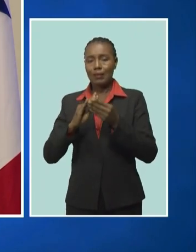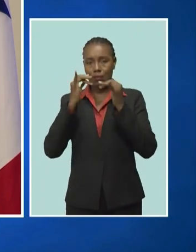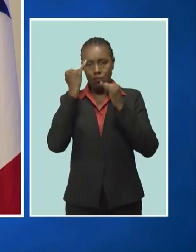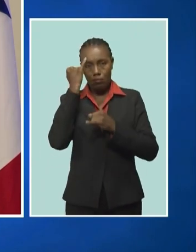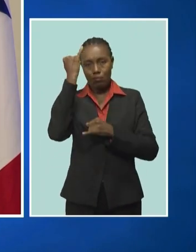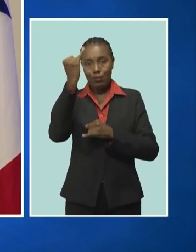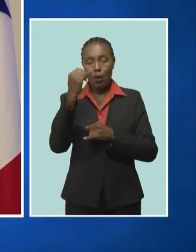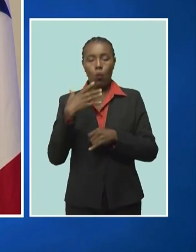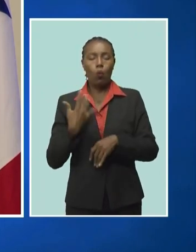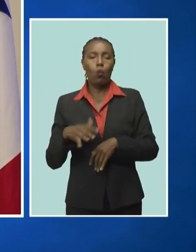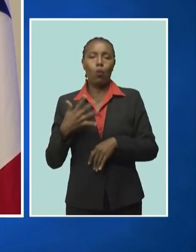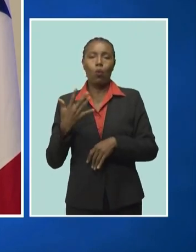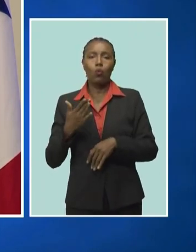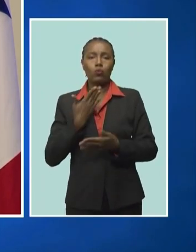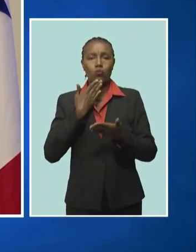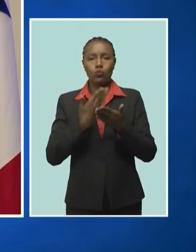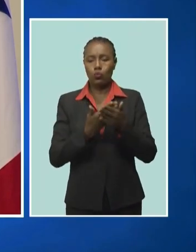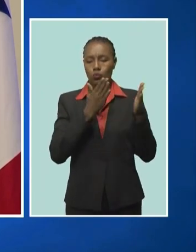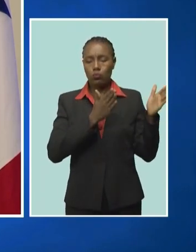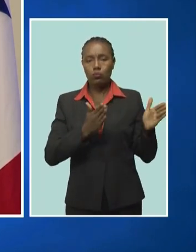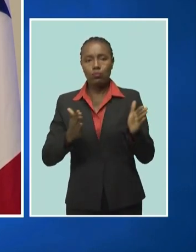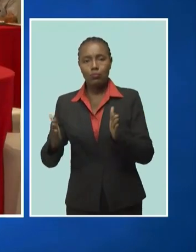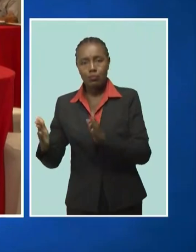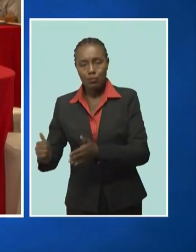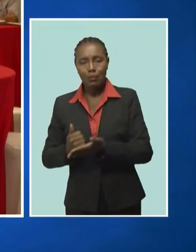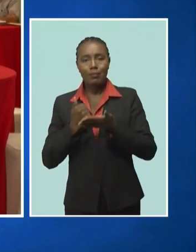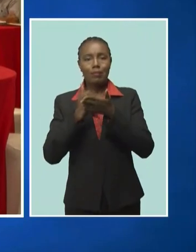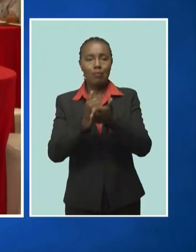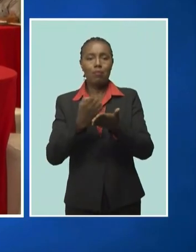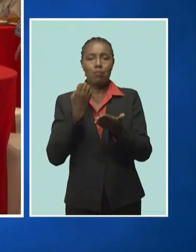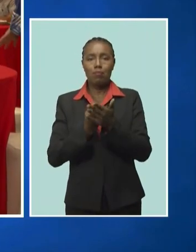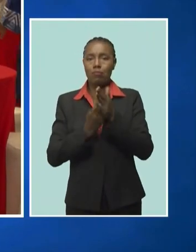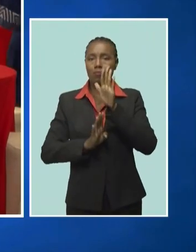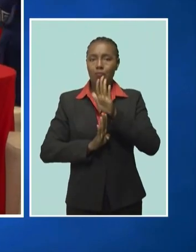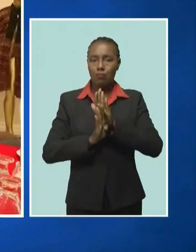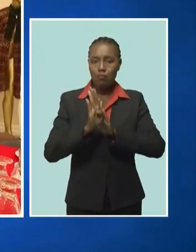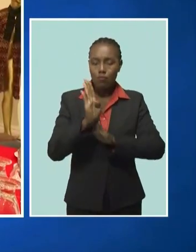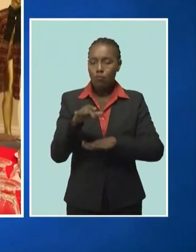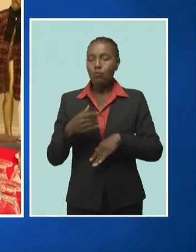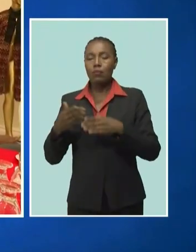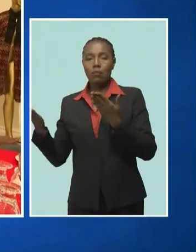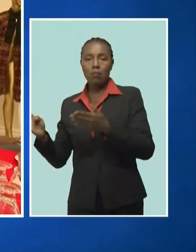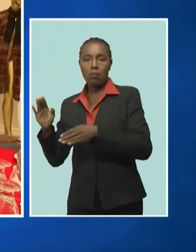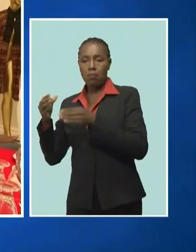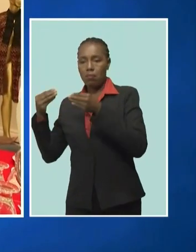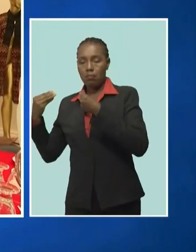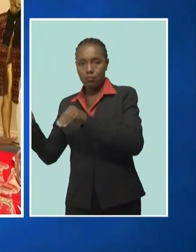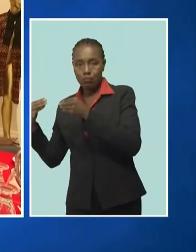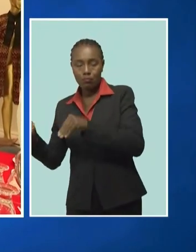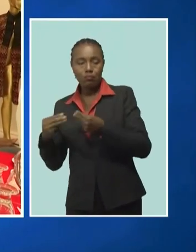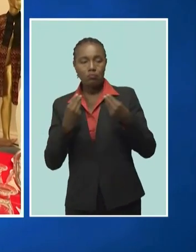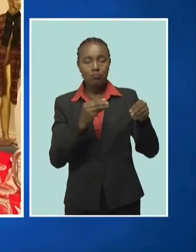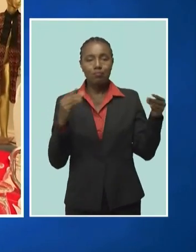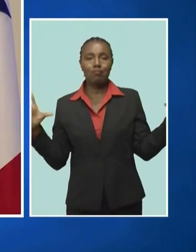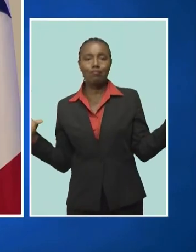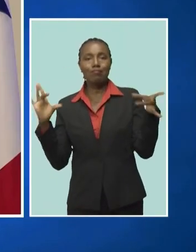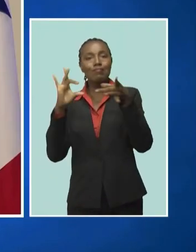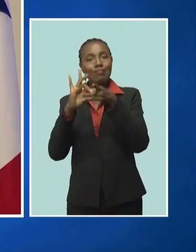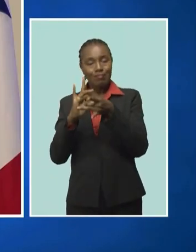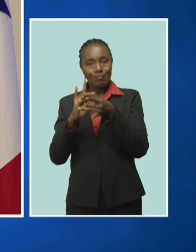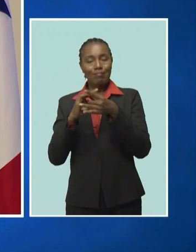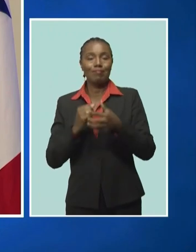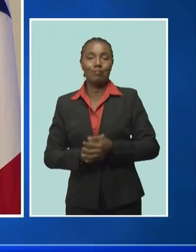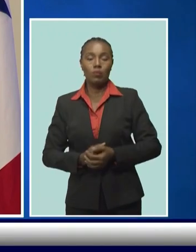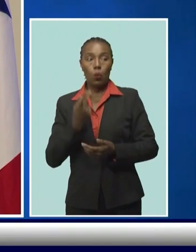is a strategic opportunity to further promote economic growth entrepreneurship and innovation. We see the presence of the